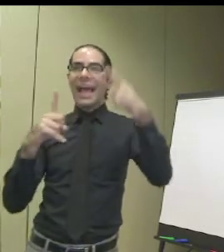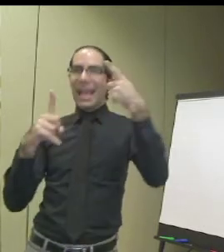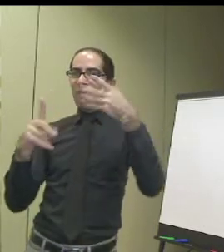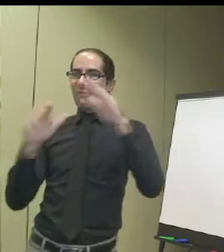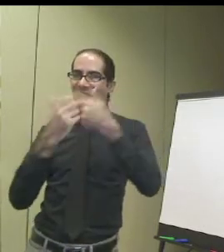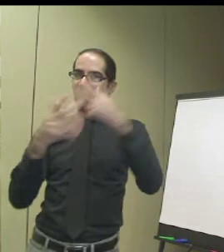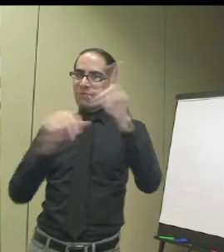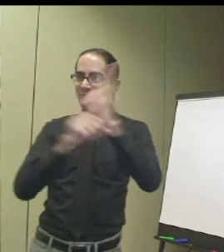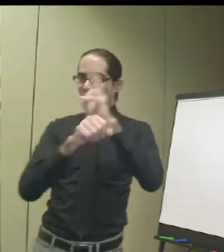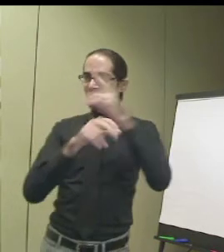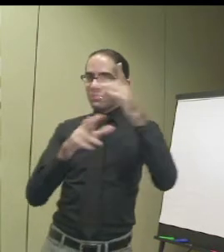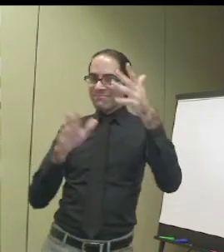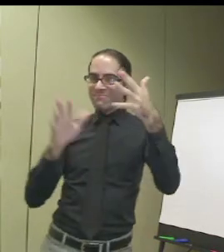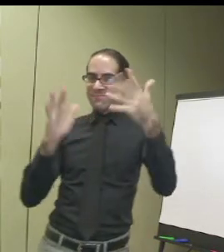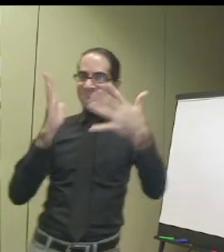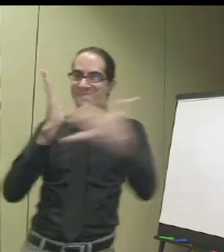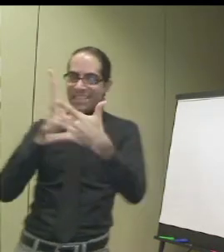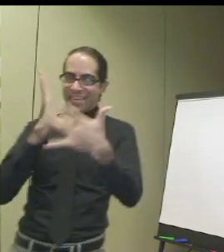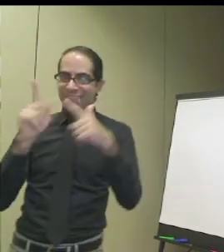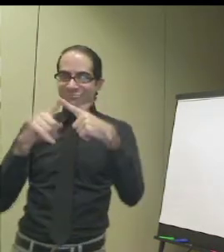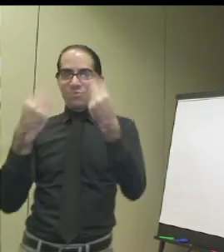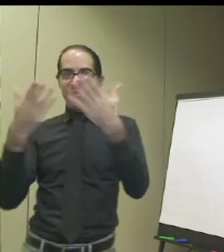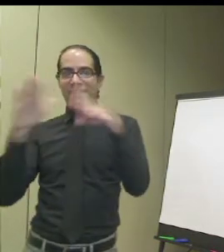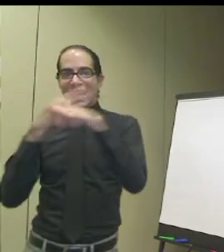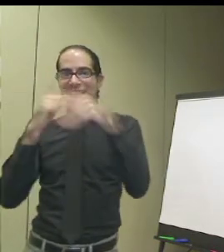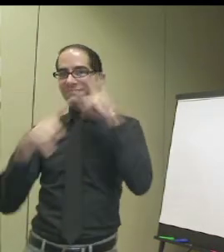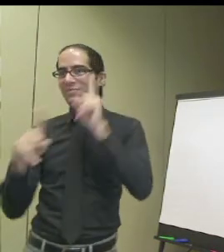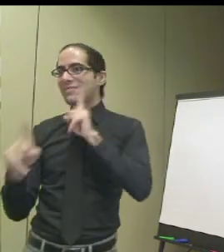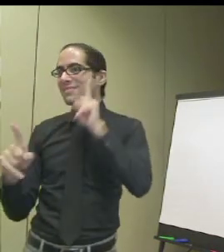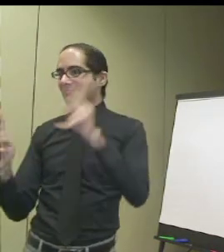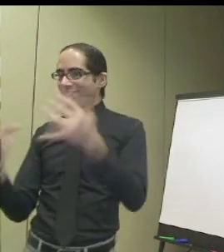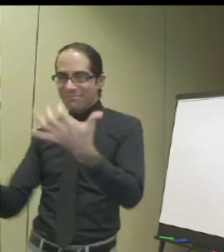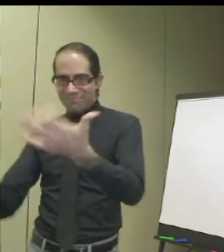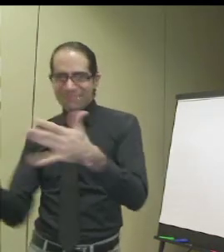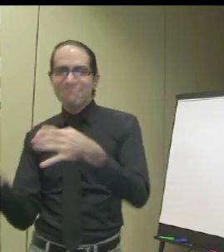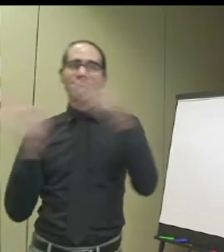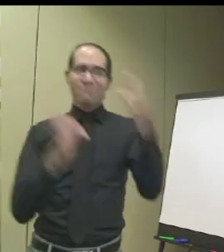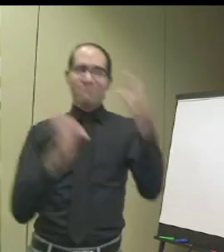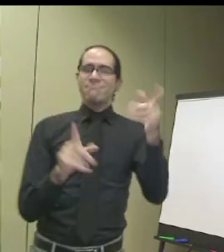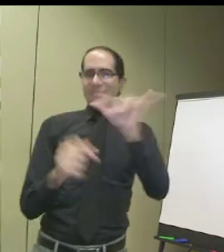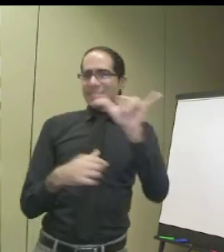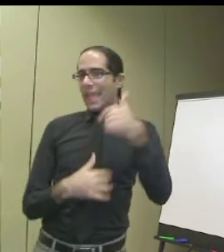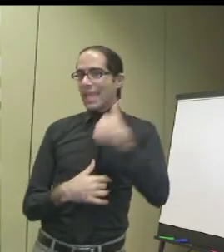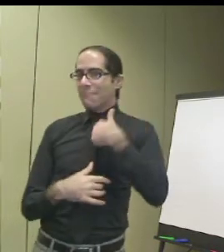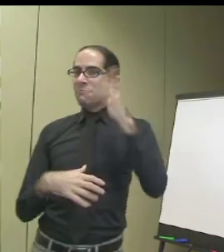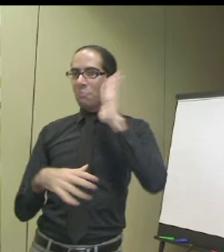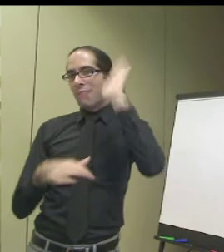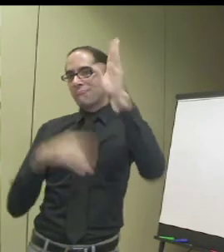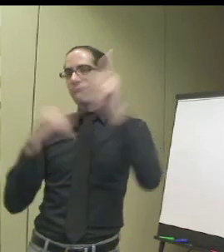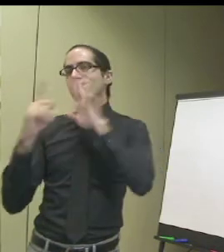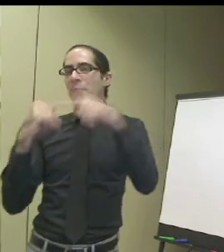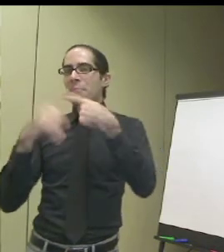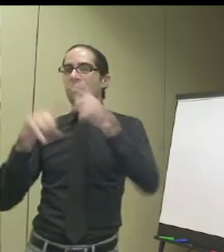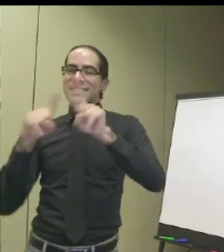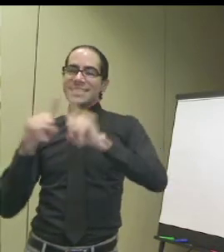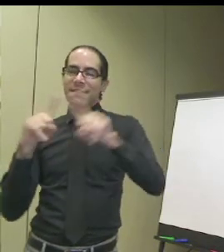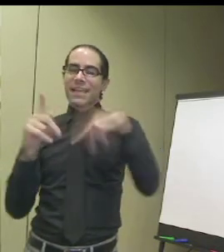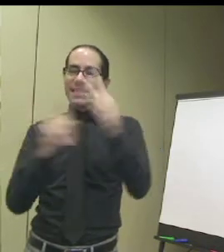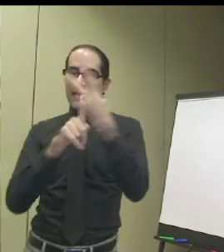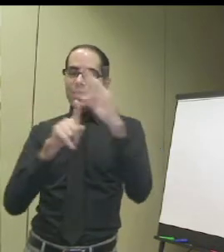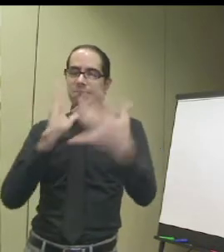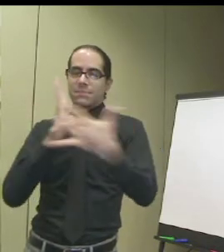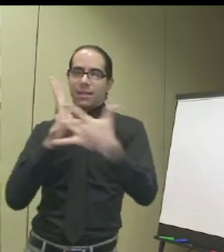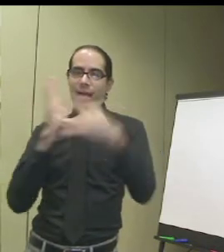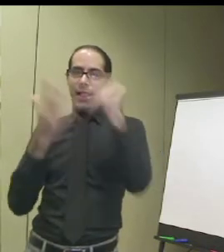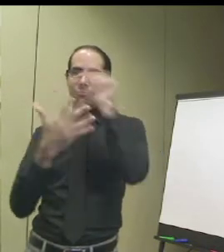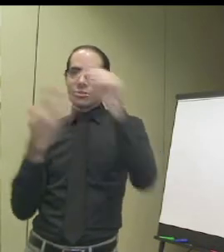how we can use the technology to provide access for deaf people. And that's also what